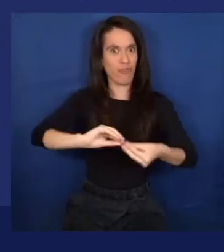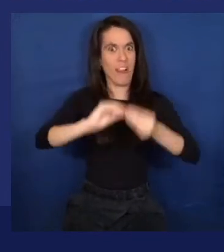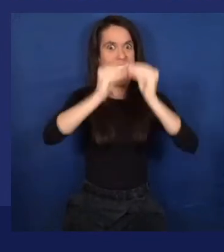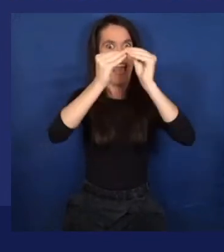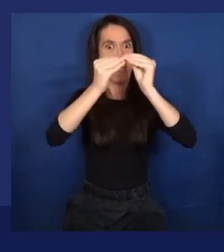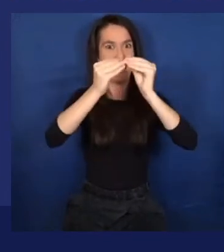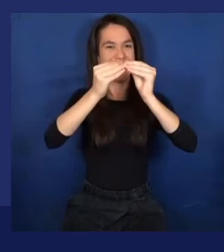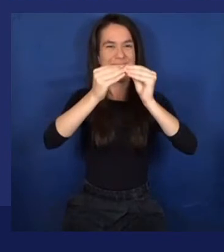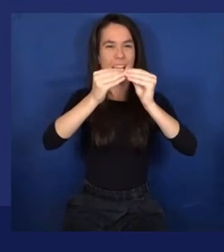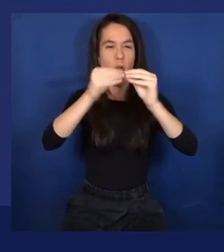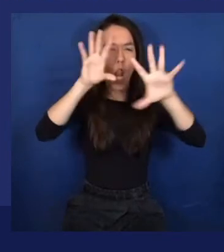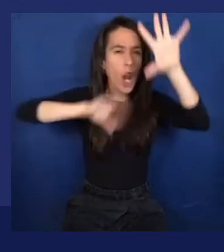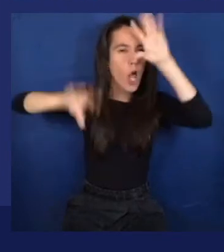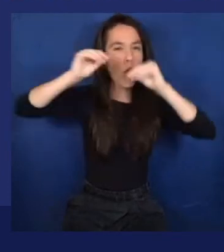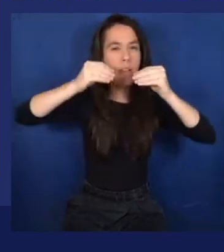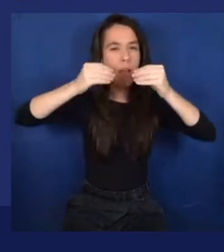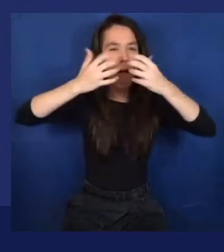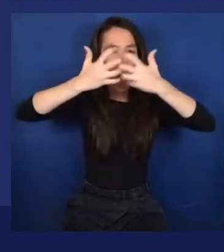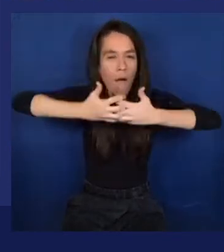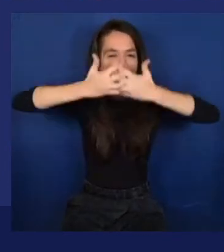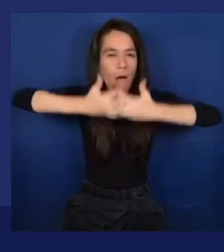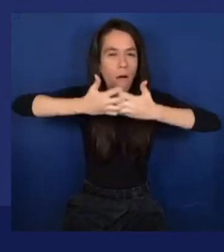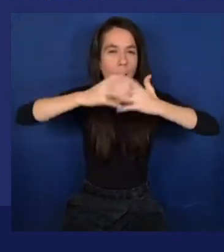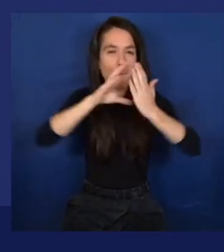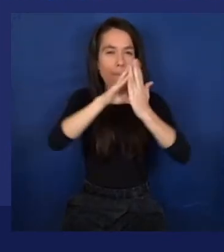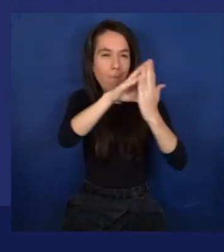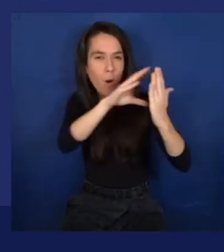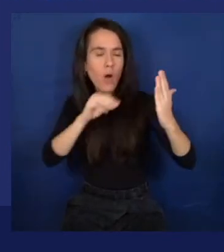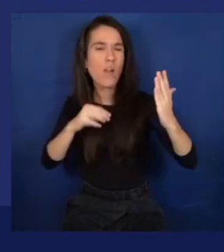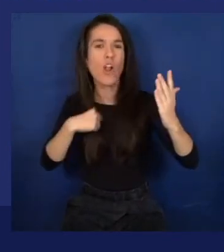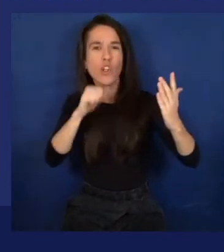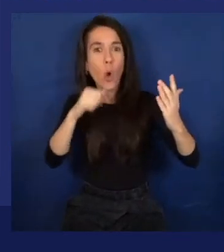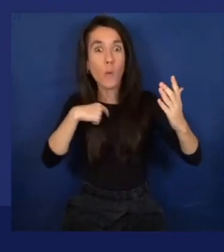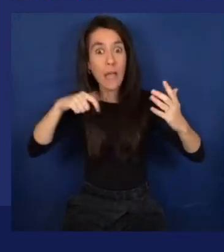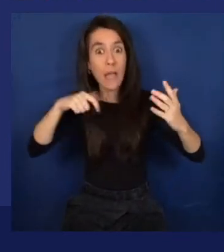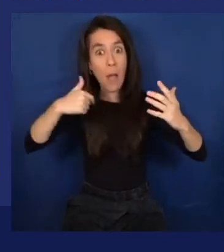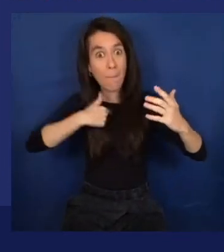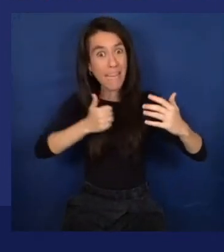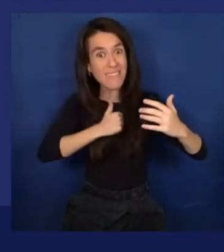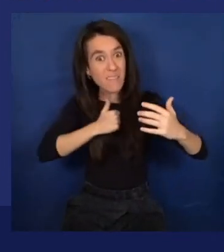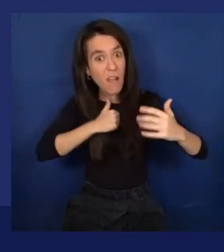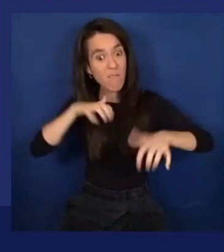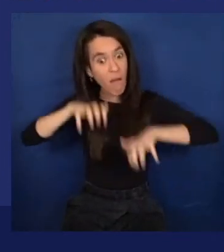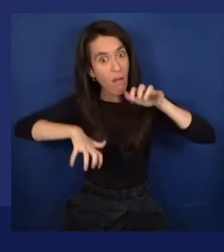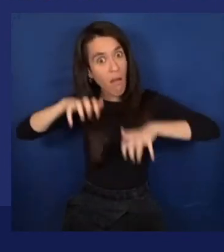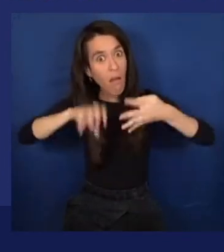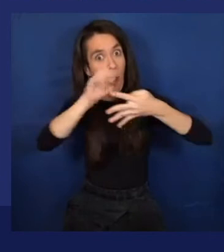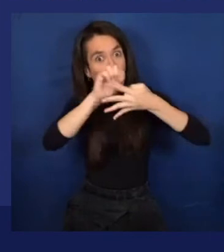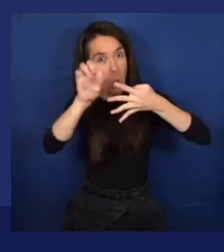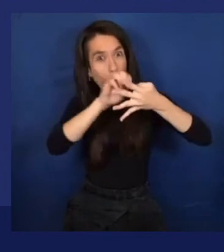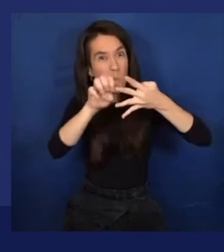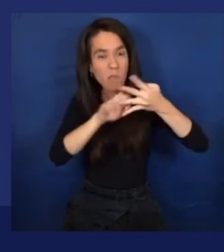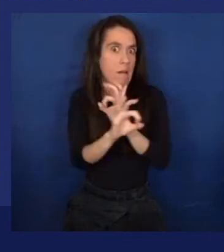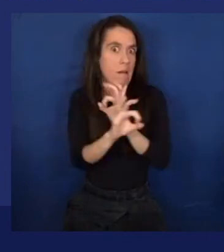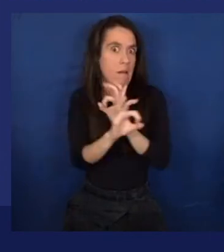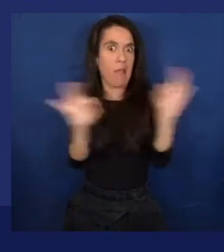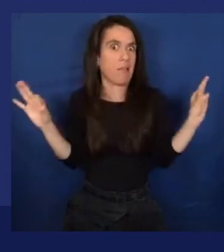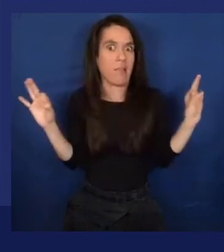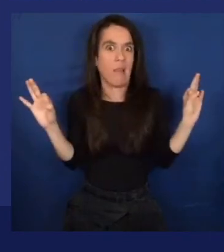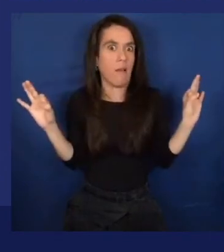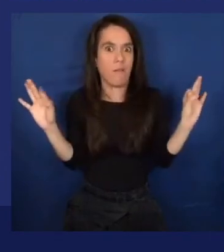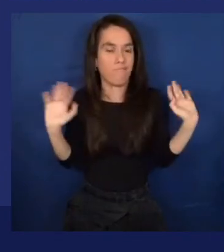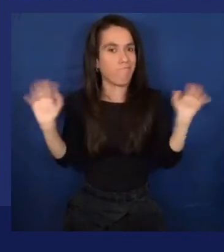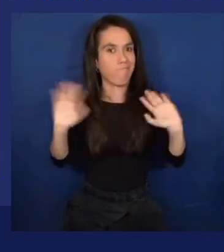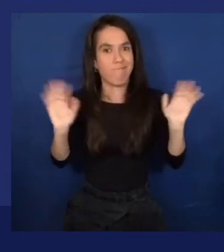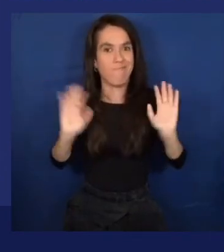learning model, and you don't have to bother about that. I see. That's the nice part. Can you give us a sense